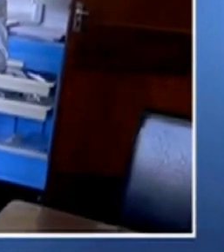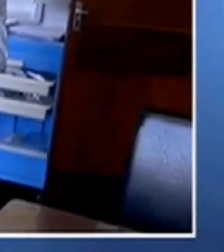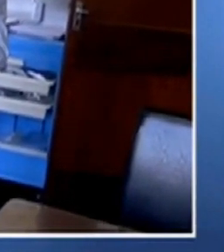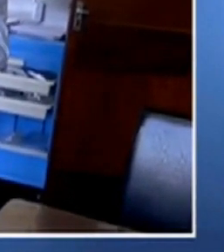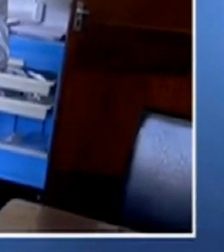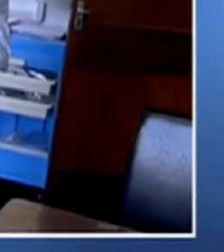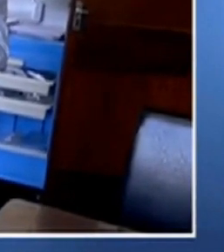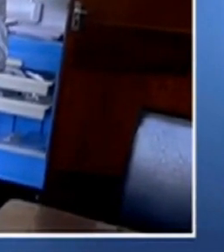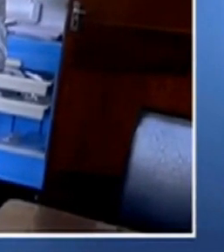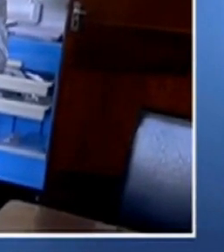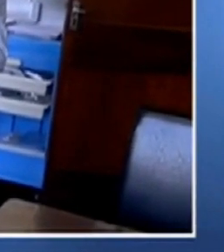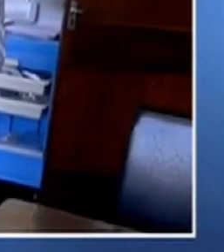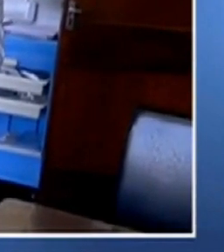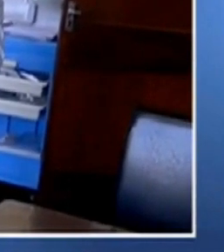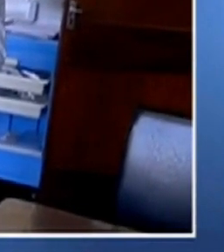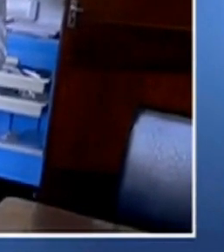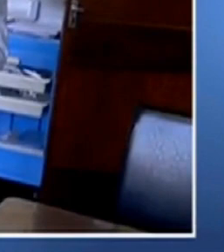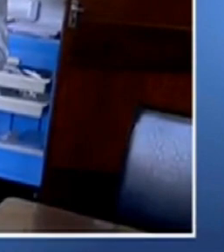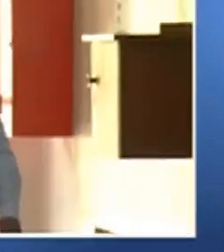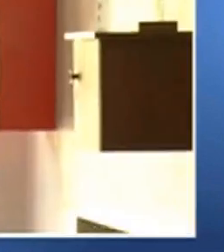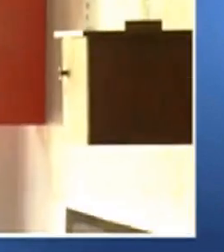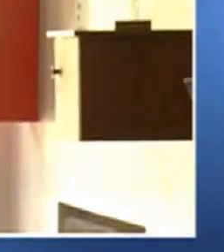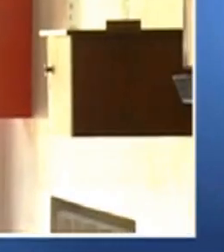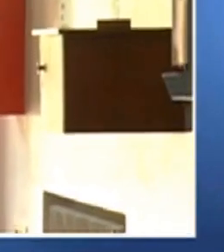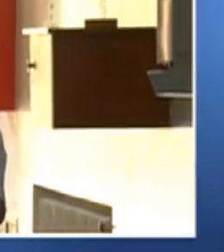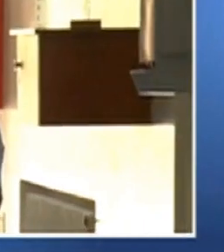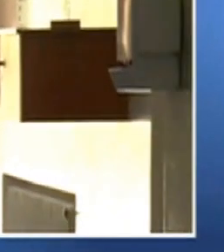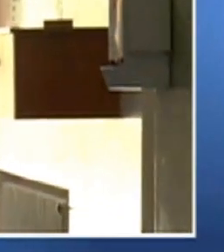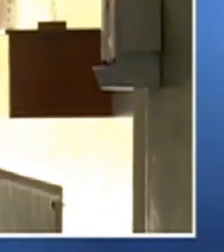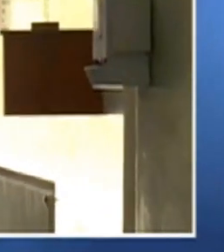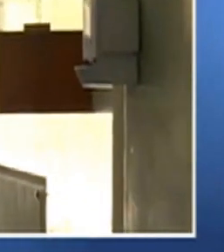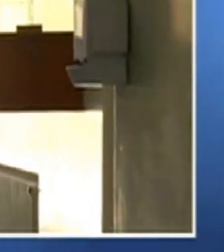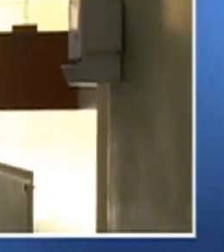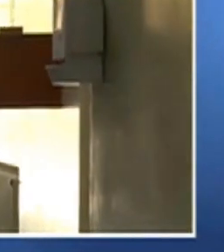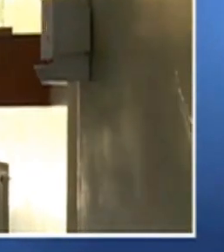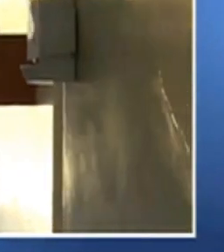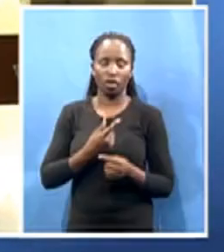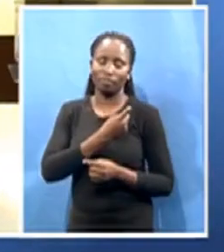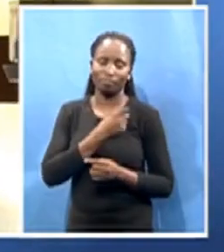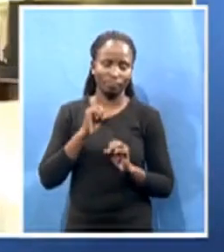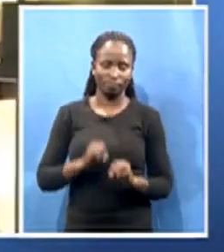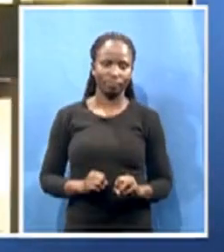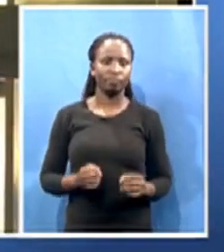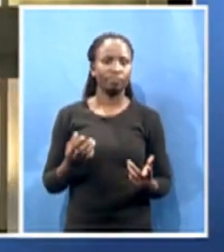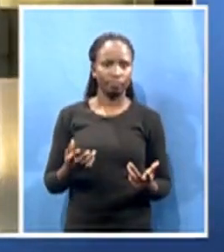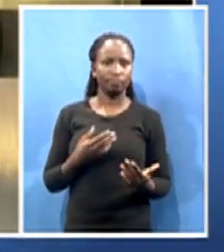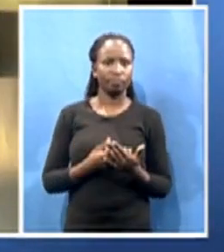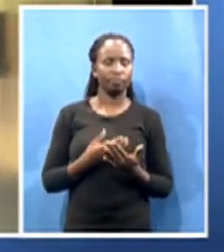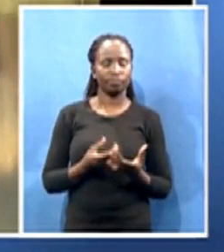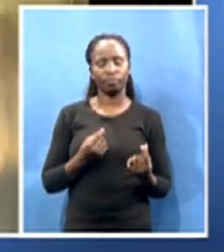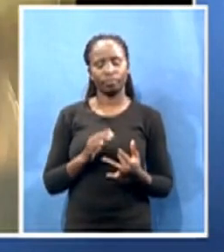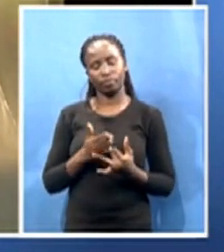so they don't return for their second dose. So there's always this balancing act that we have to make between what the